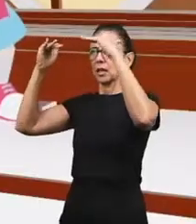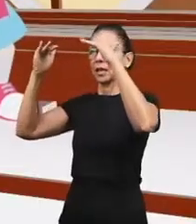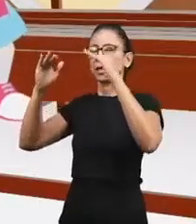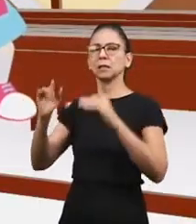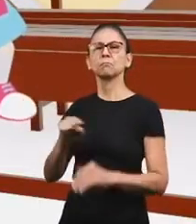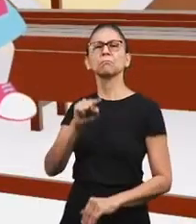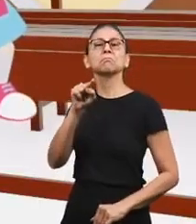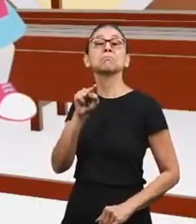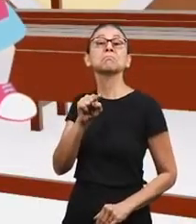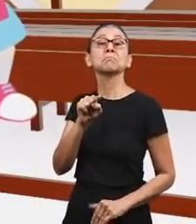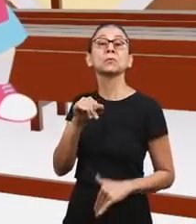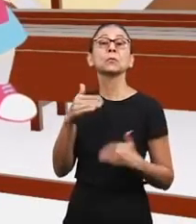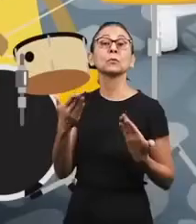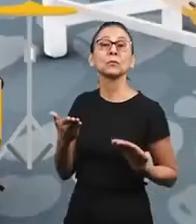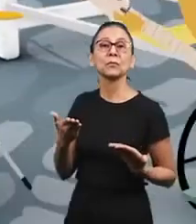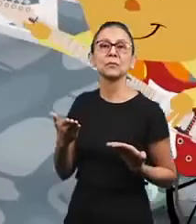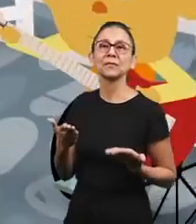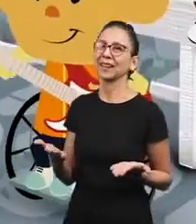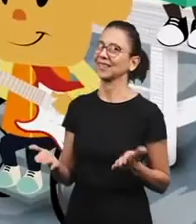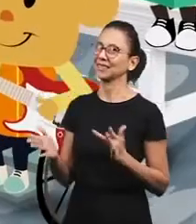I want to be faithful